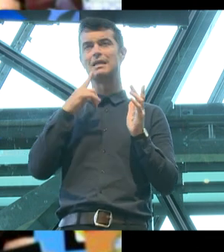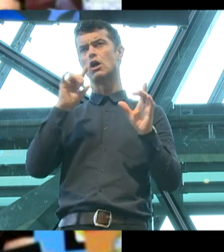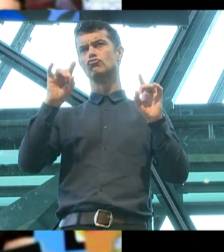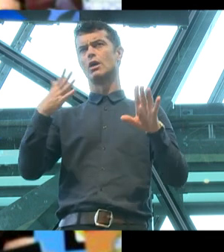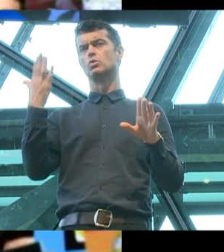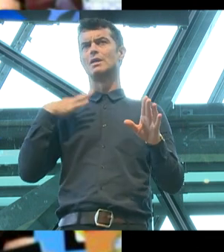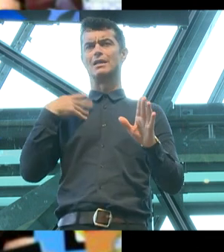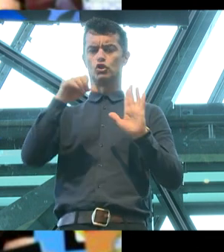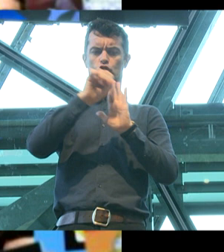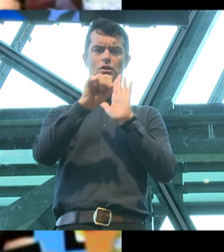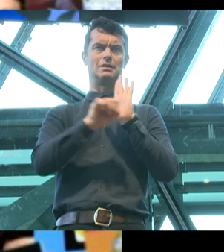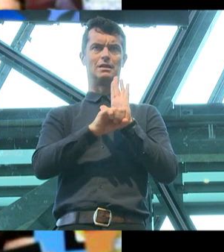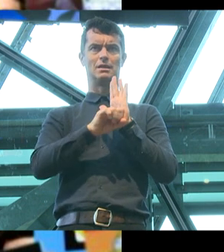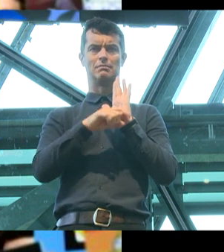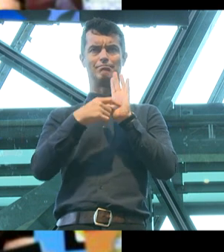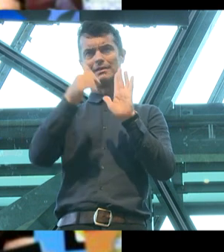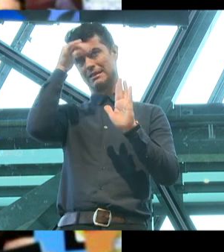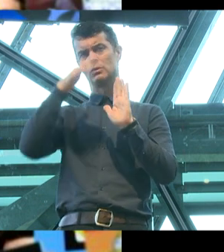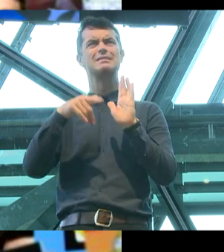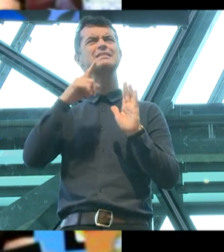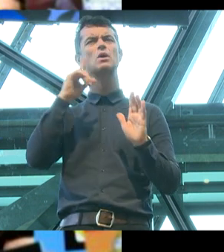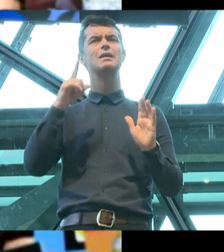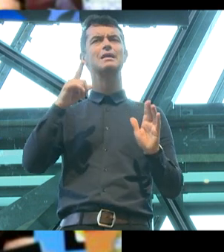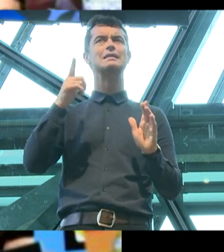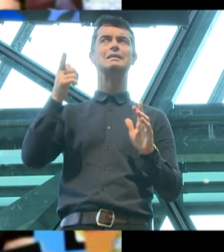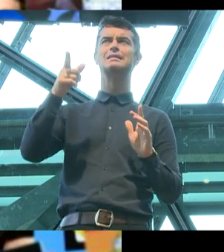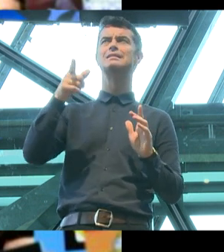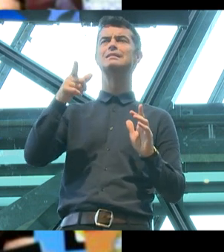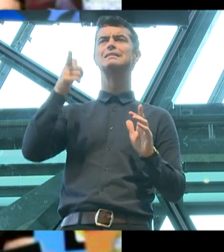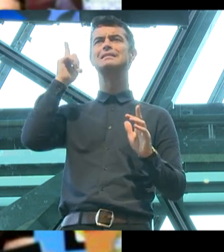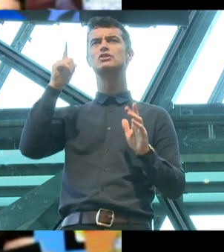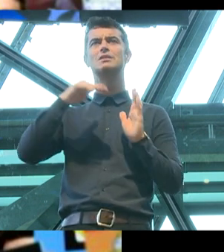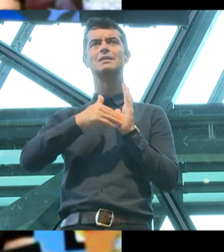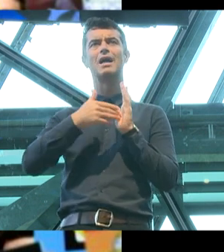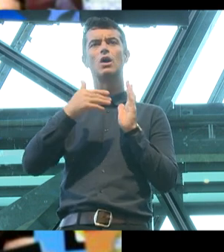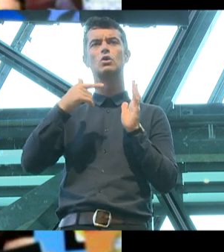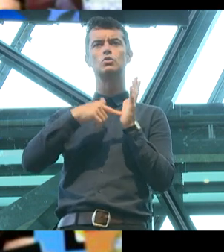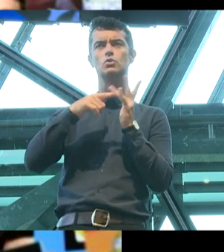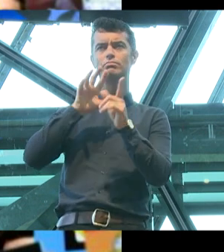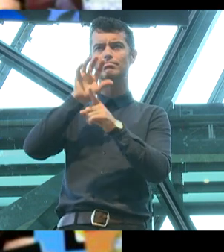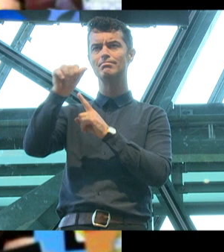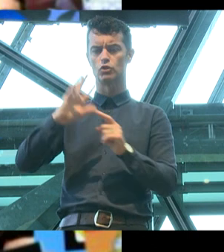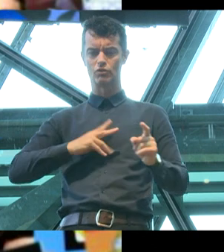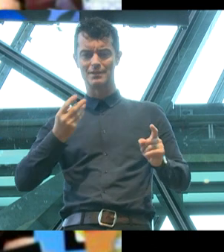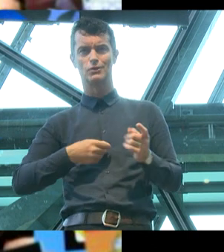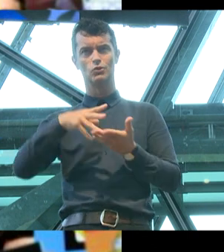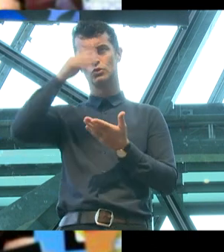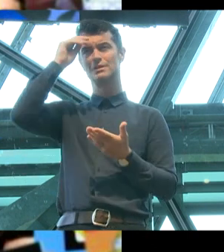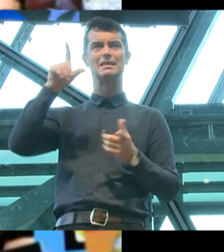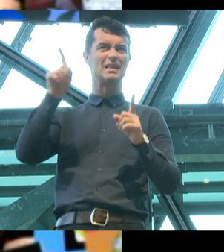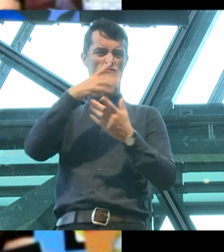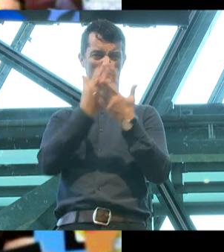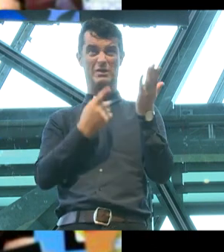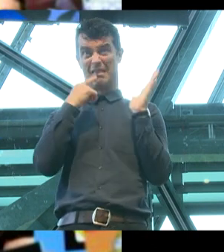whisperers. And this was in response to a report saying teachers were now being taught how to spot transgender students, with the same report